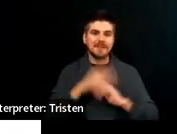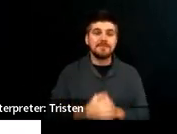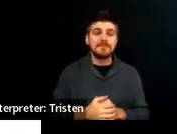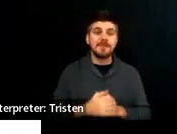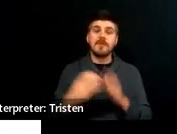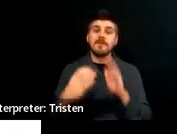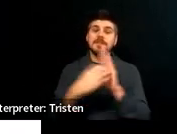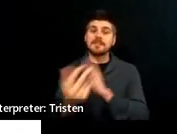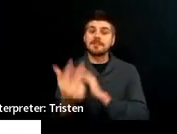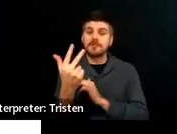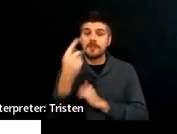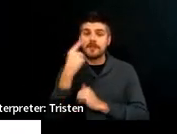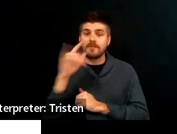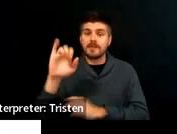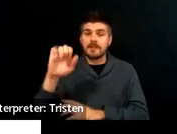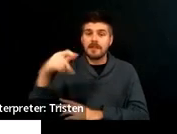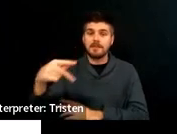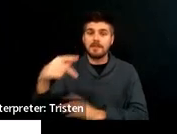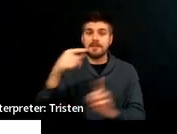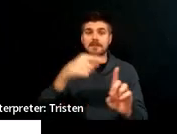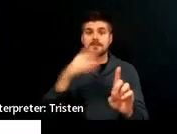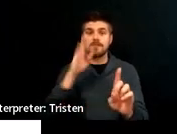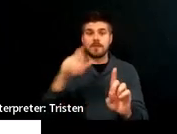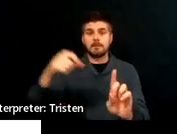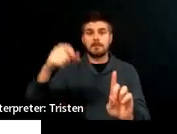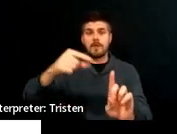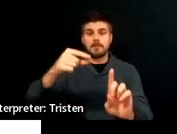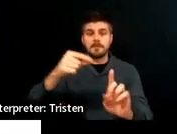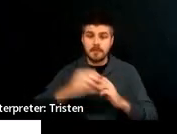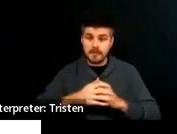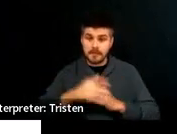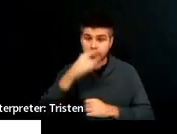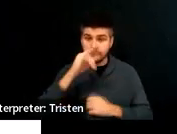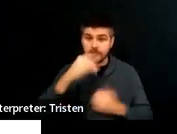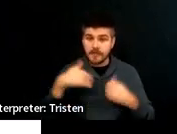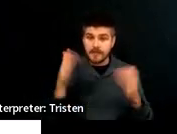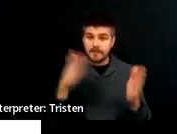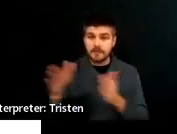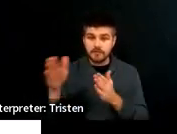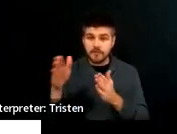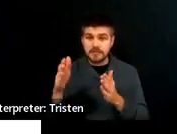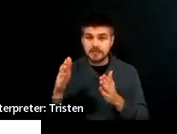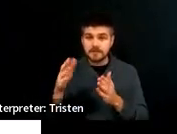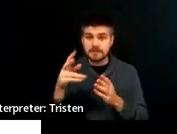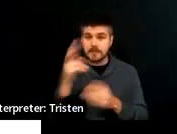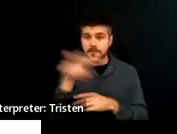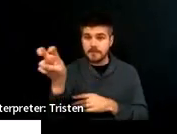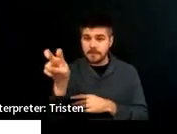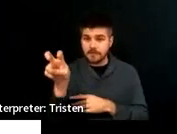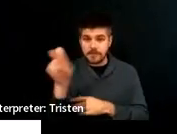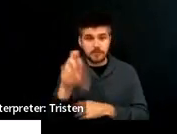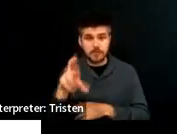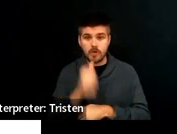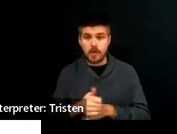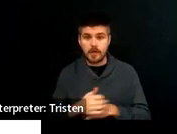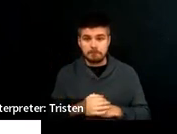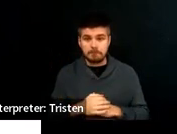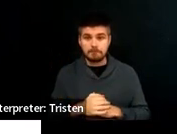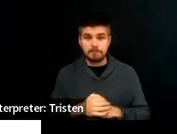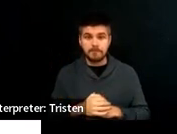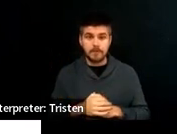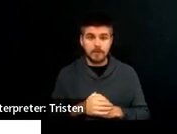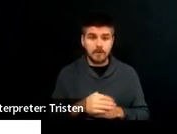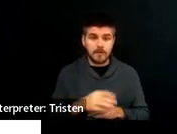IEP, this is where it prompts you, does this child have a transition plan or not? Are they over, um, are they